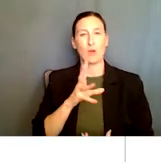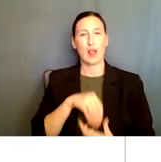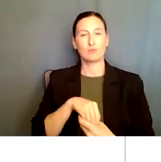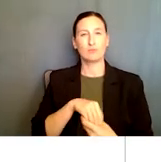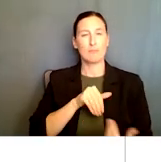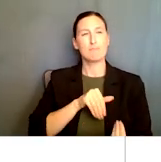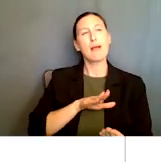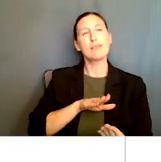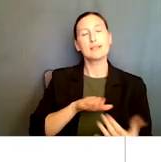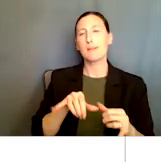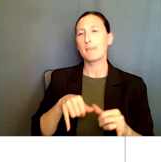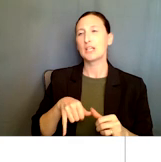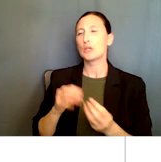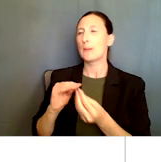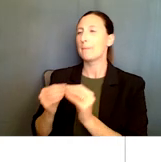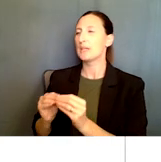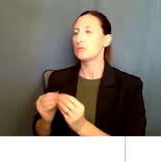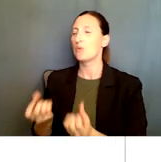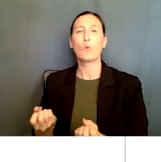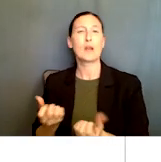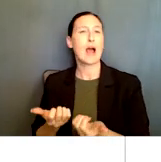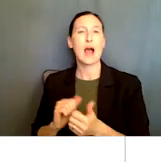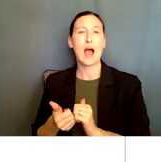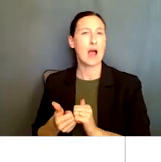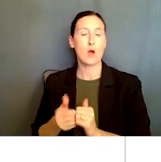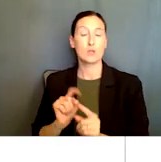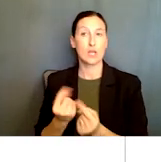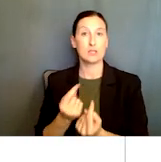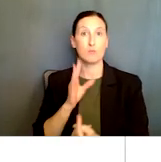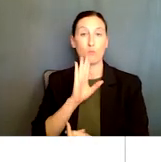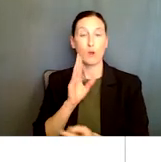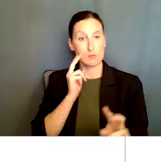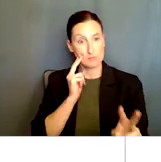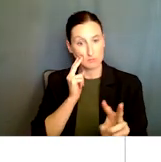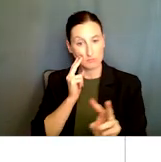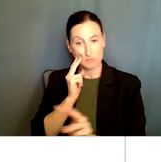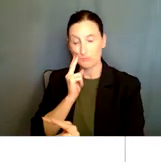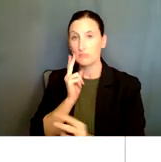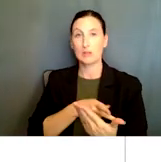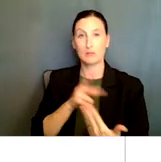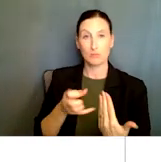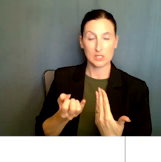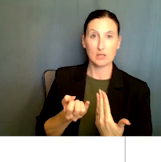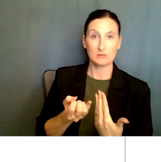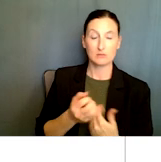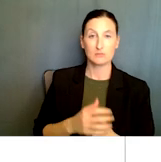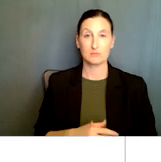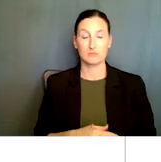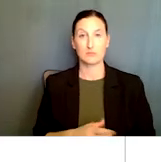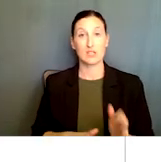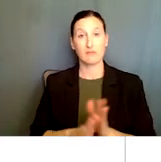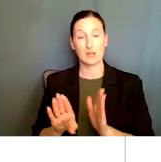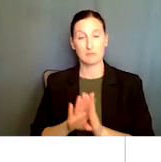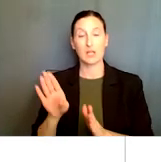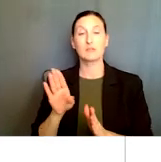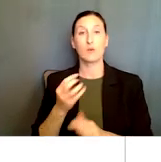measures and metrics as to how the team will keep an eye on the project development, on